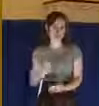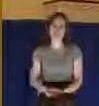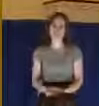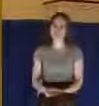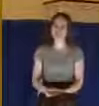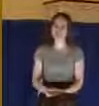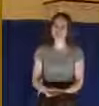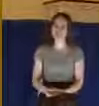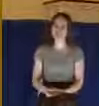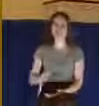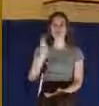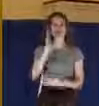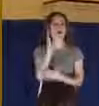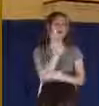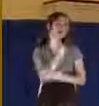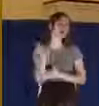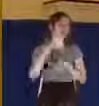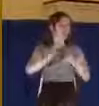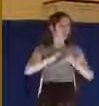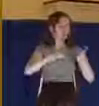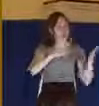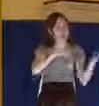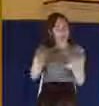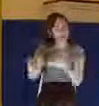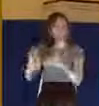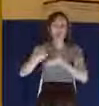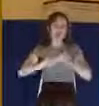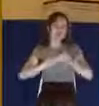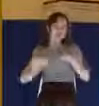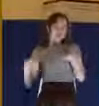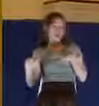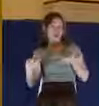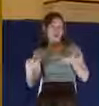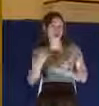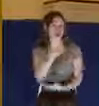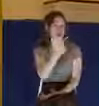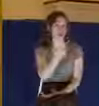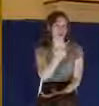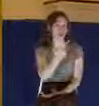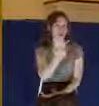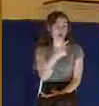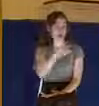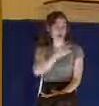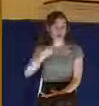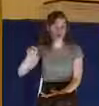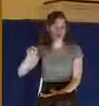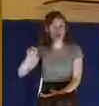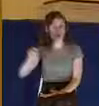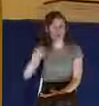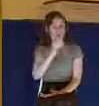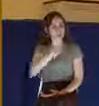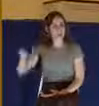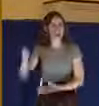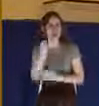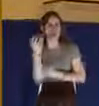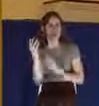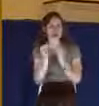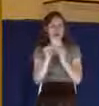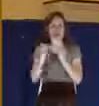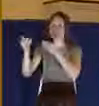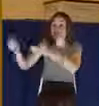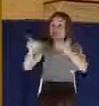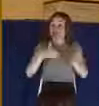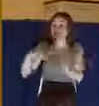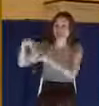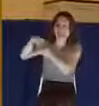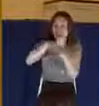and we're going to read a few verses here. We're going to read verse 21 on down through a few verses. Would you stand for the reading of God's